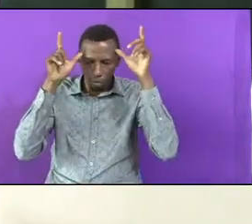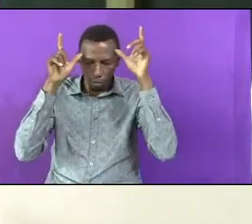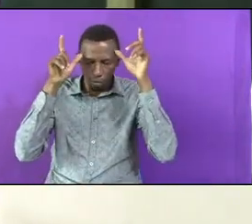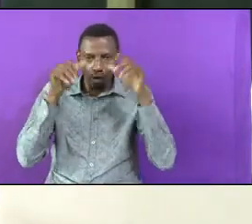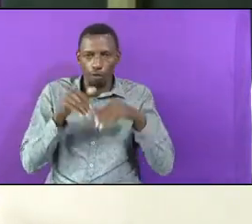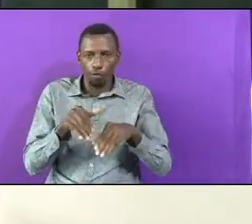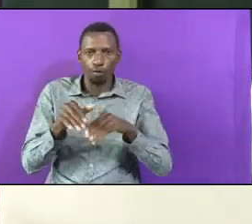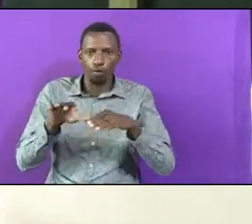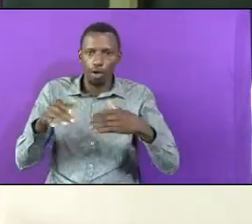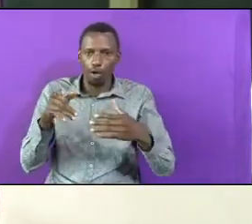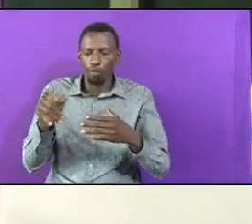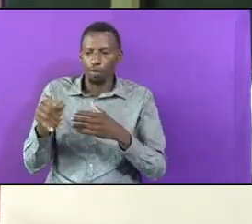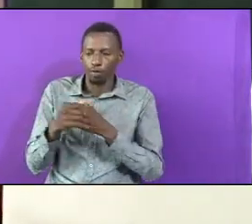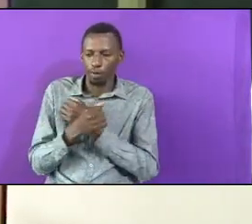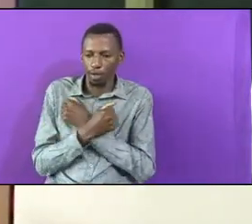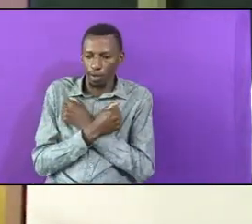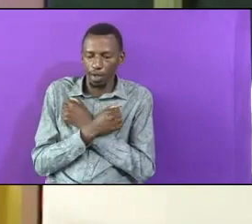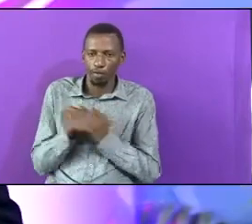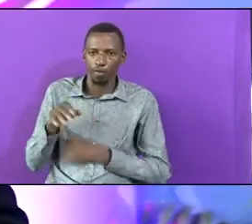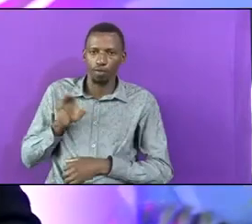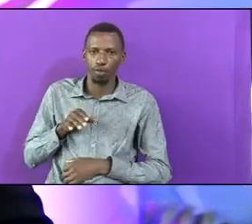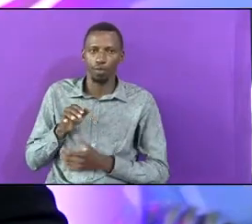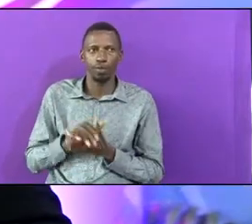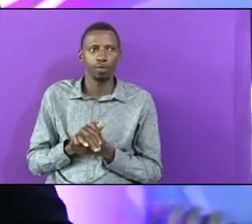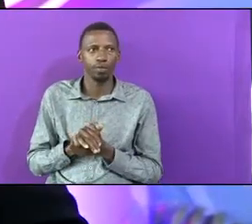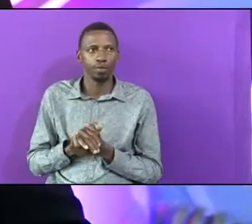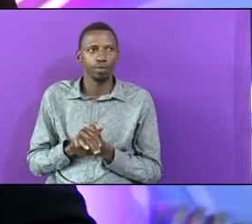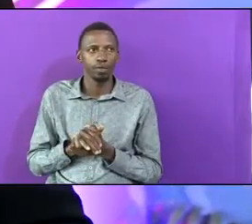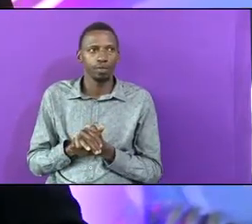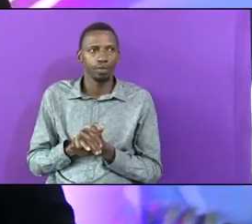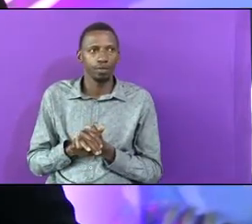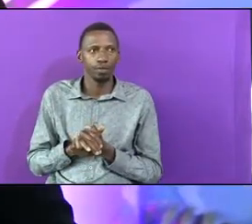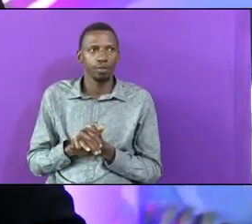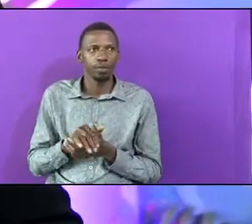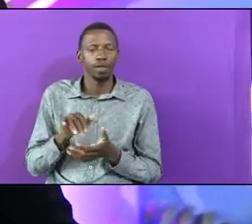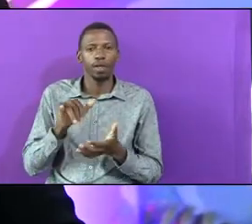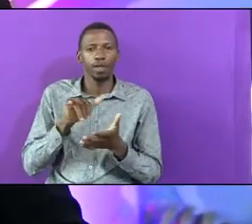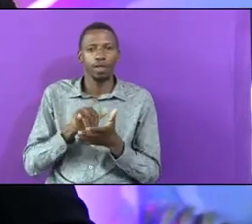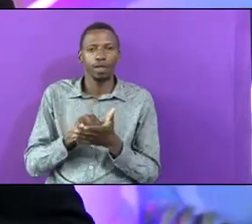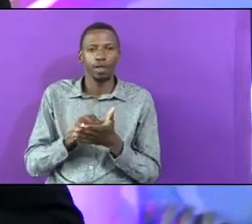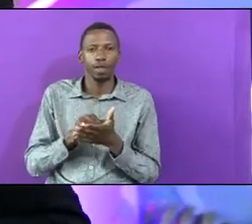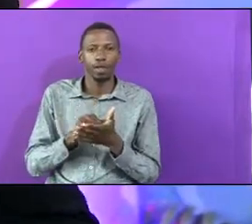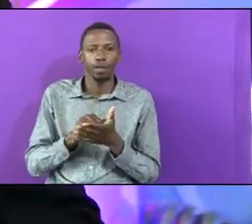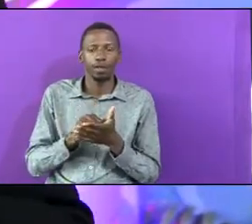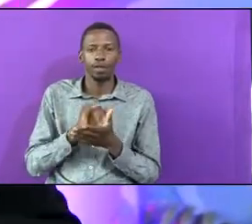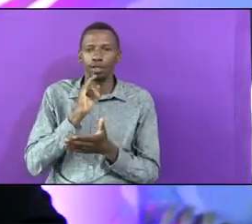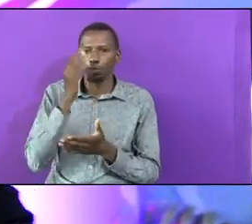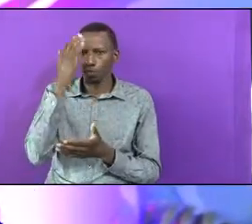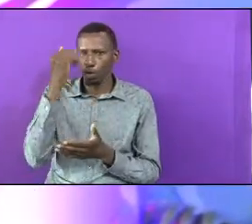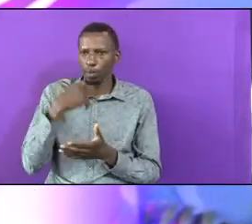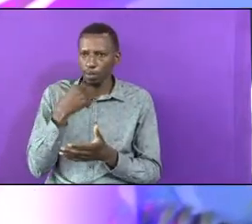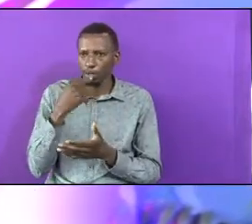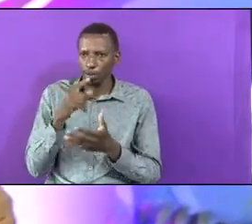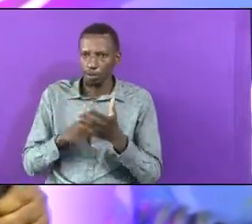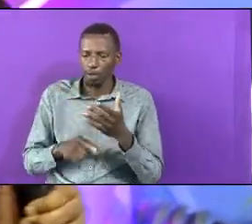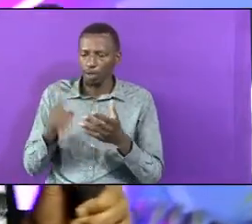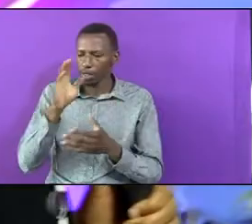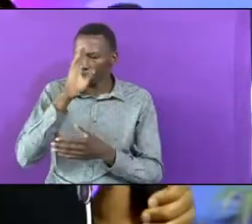That Is Why I Saying You Should Never Be A Second Fiddle For Anyone Young Girls In Jesus Name